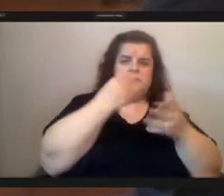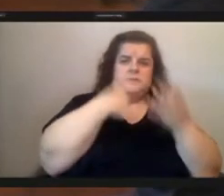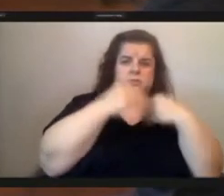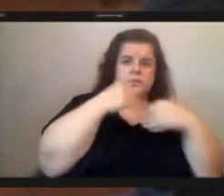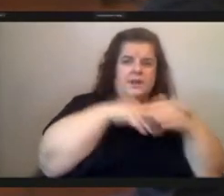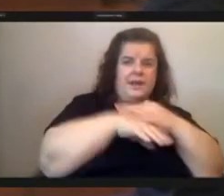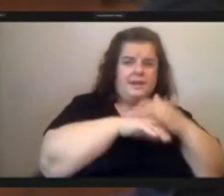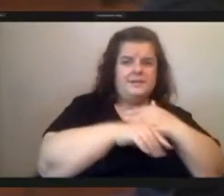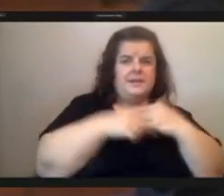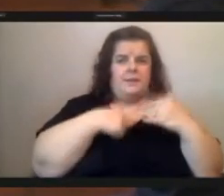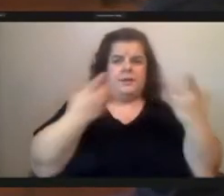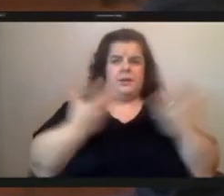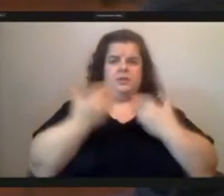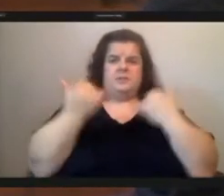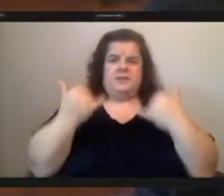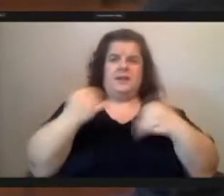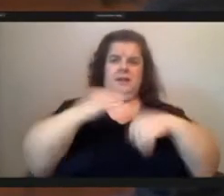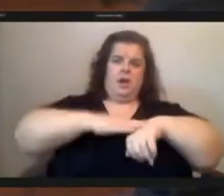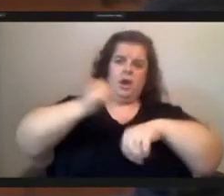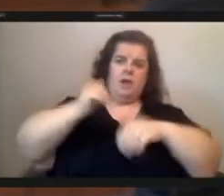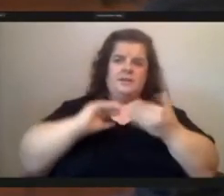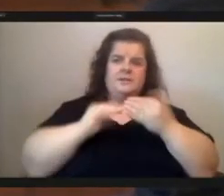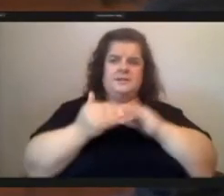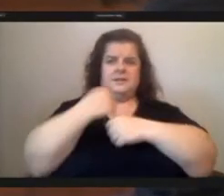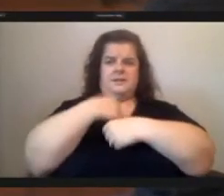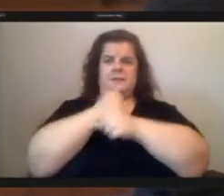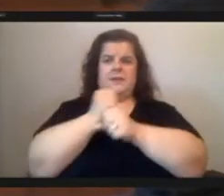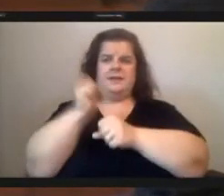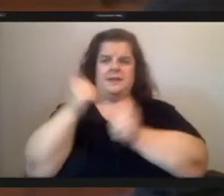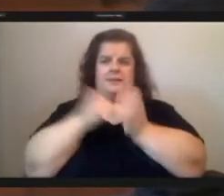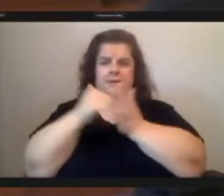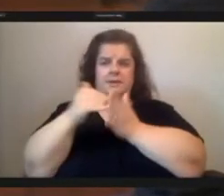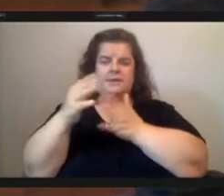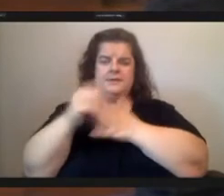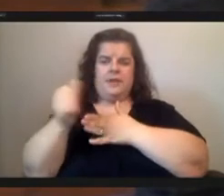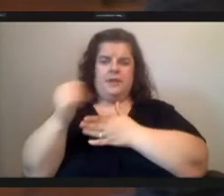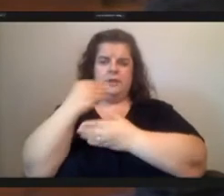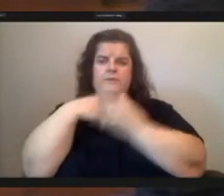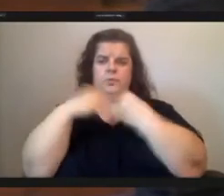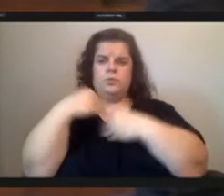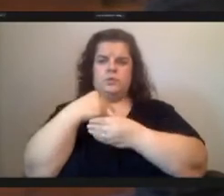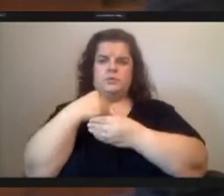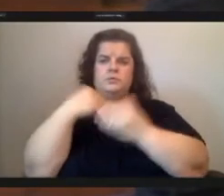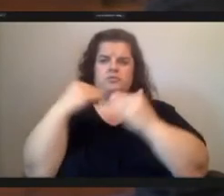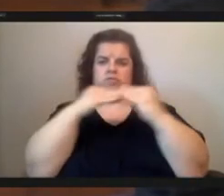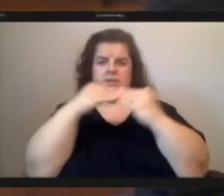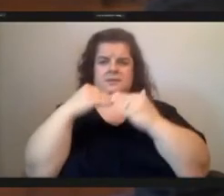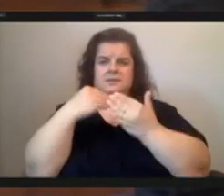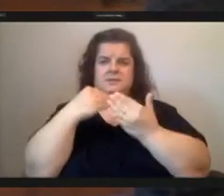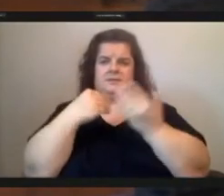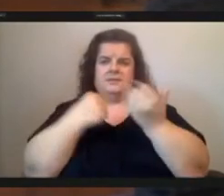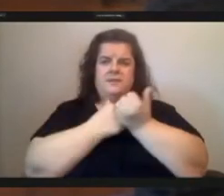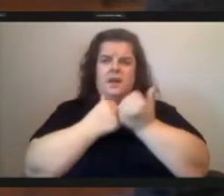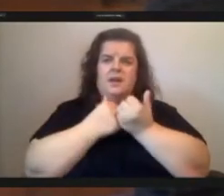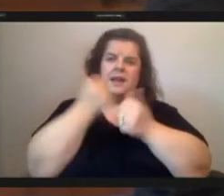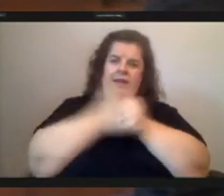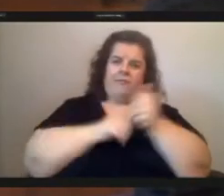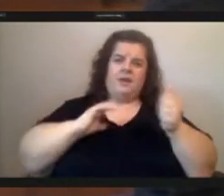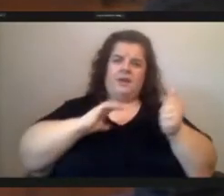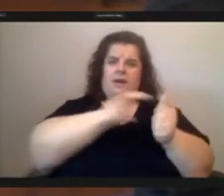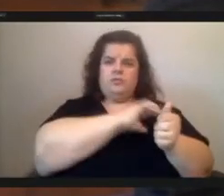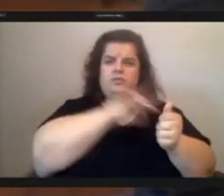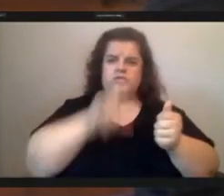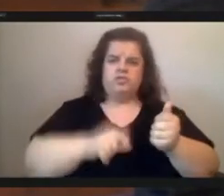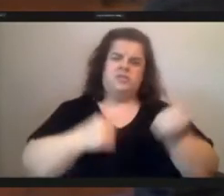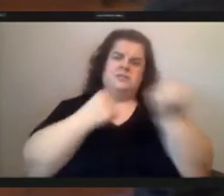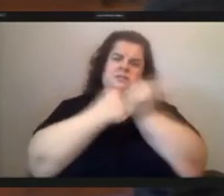today to call on the city to create a 10 million dollar food justice fund every council member should be a champion for food access to support the health and safety of their